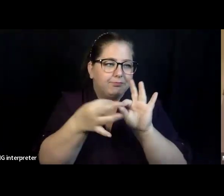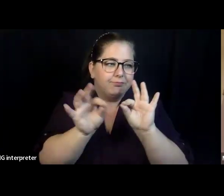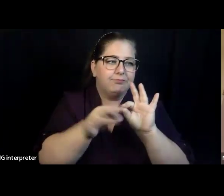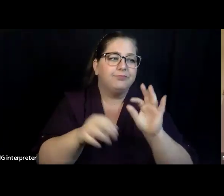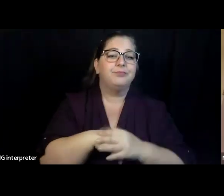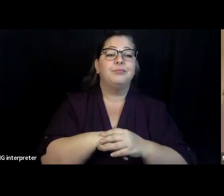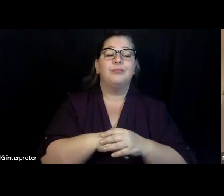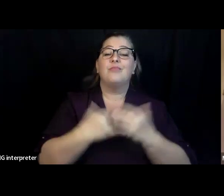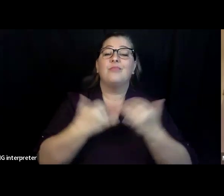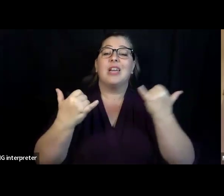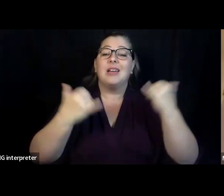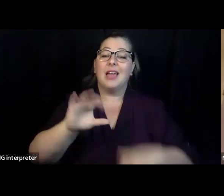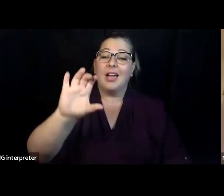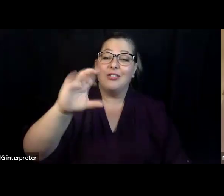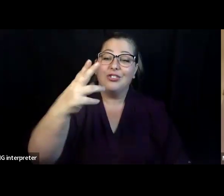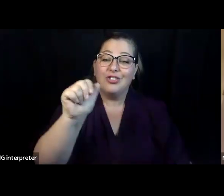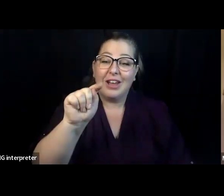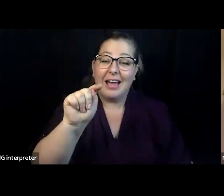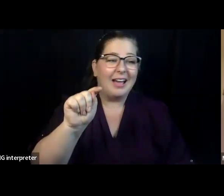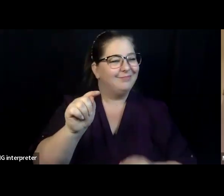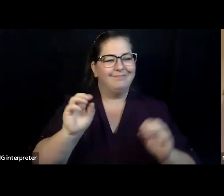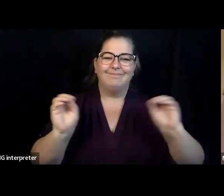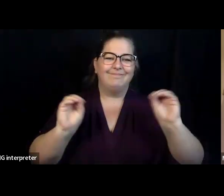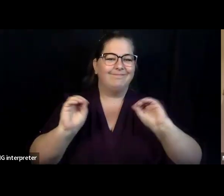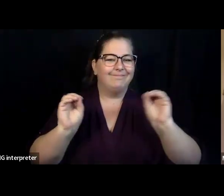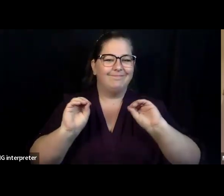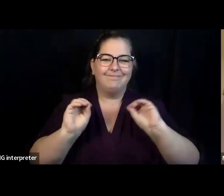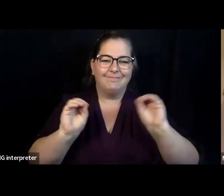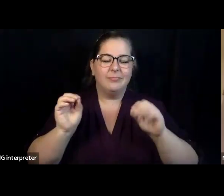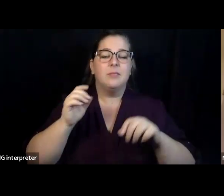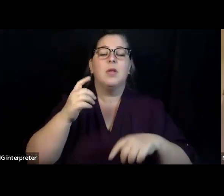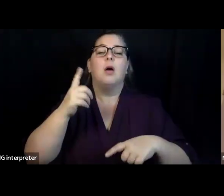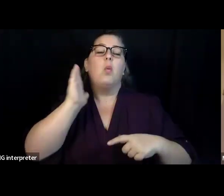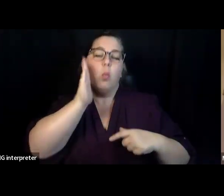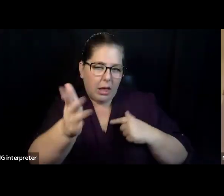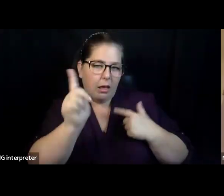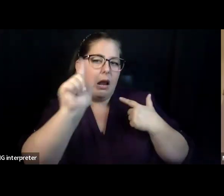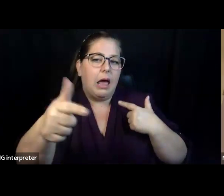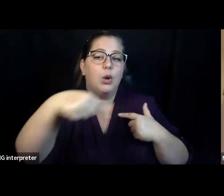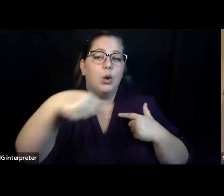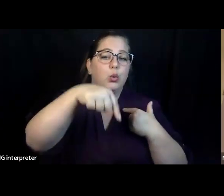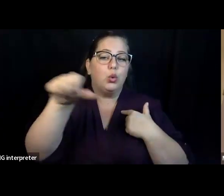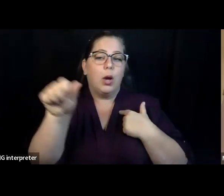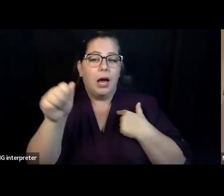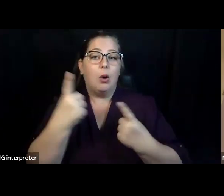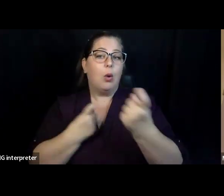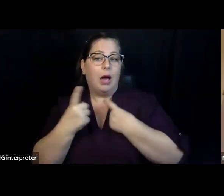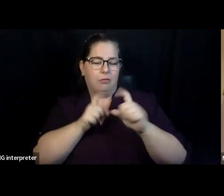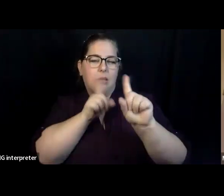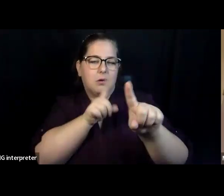space. And for anyone who wants access to the Q&A afterwards,